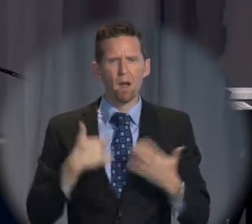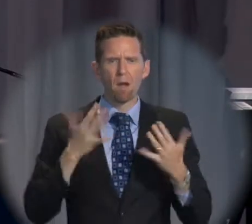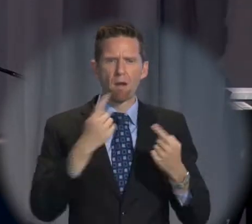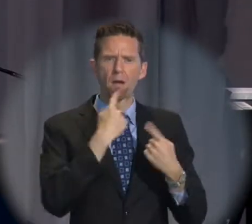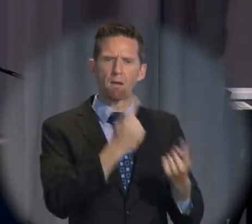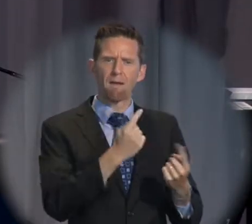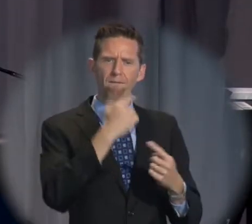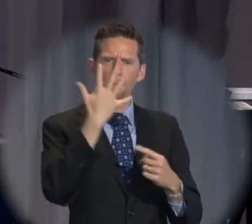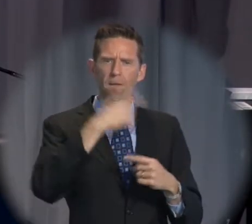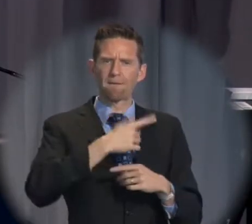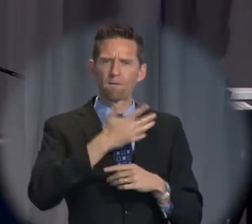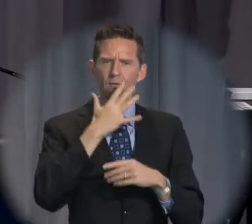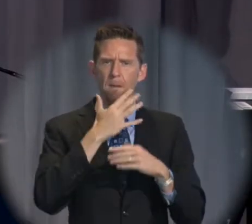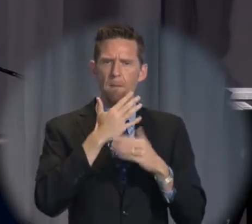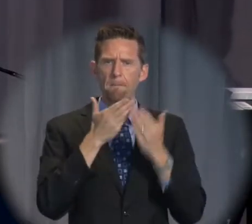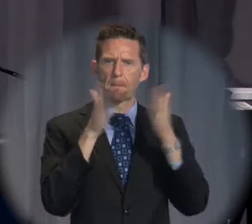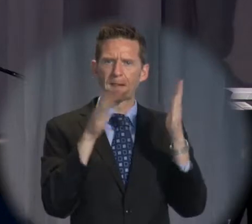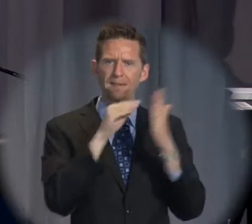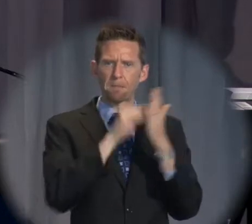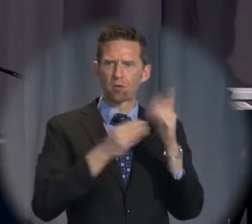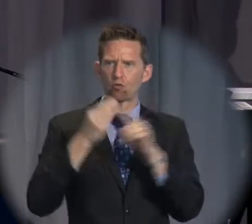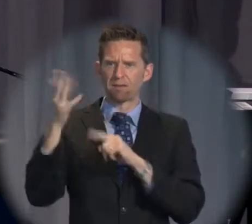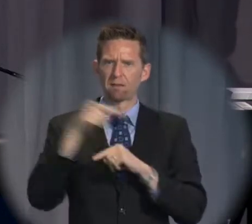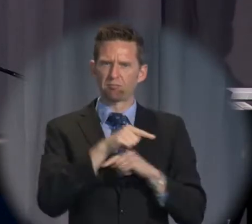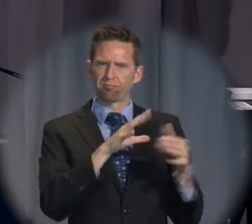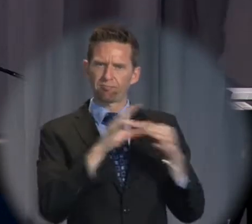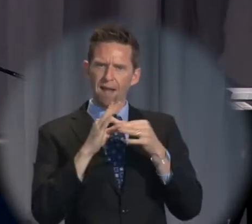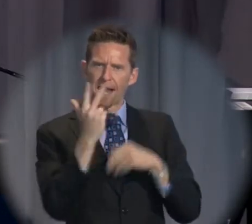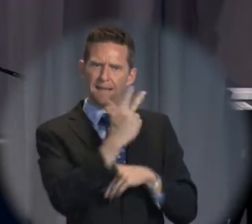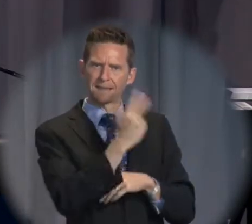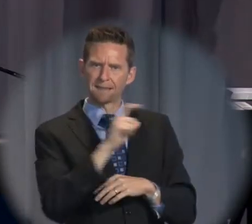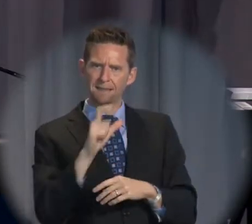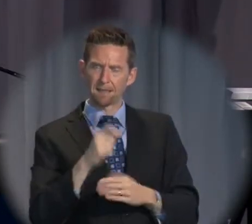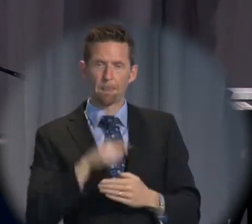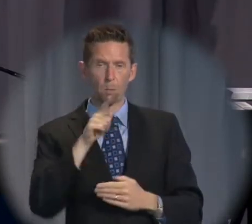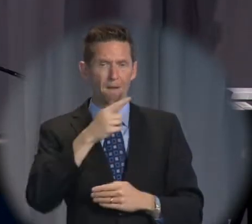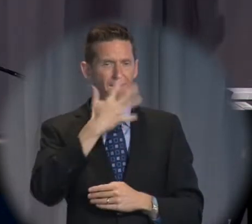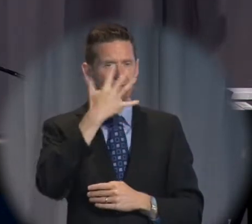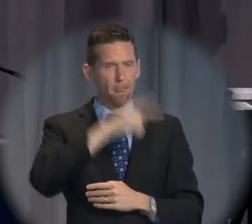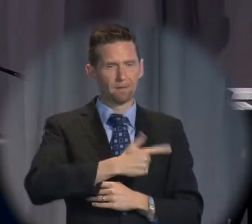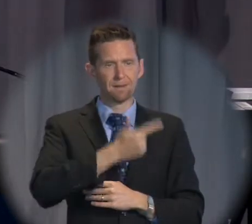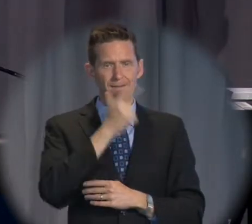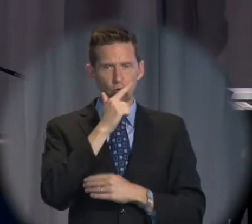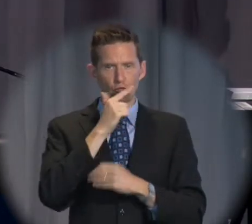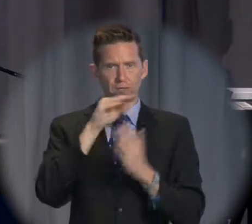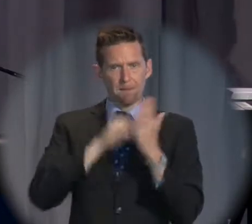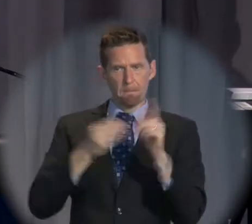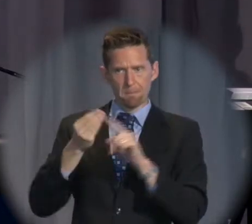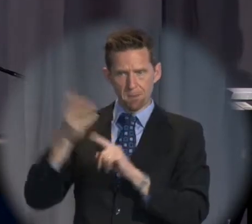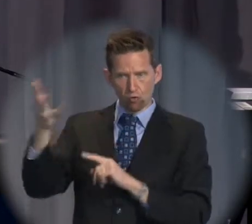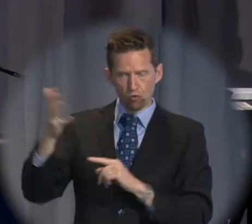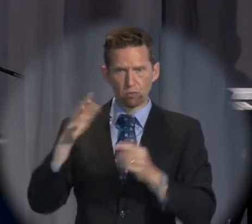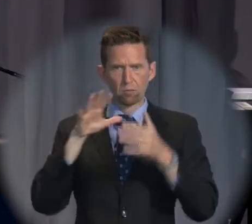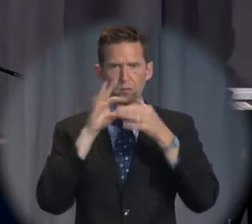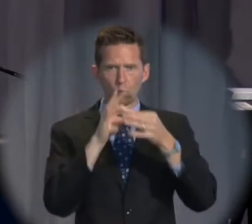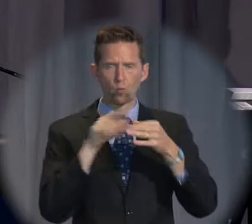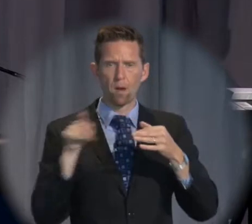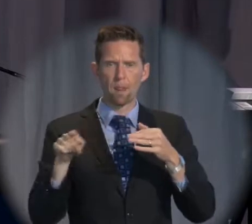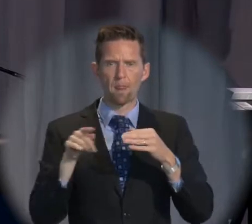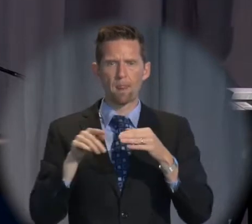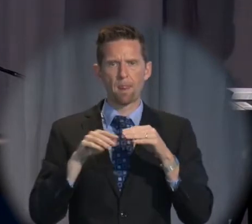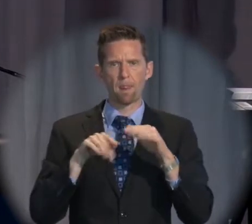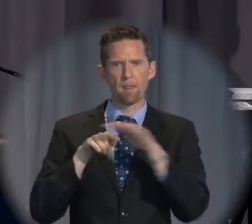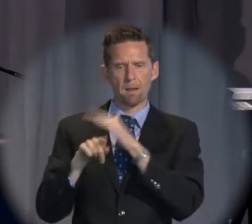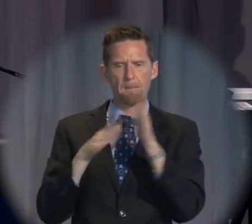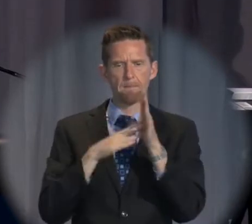,500 public submissions in relation to 18C. There were 5,700 submissions in relation to the Migration